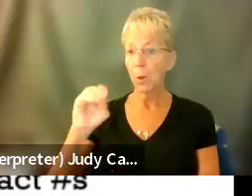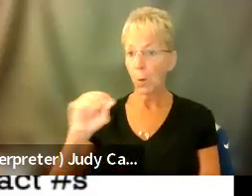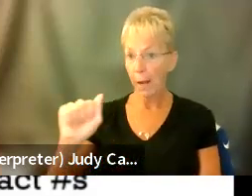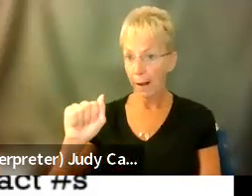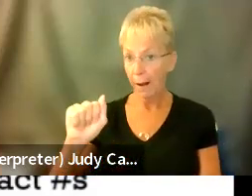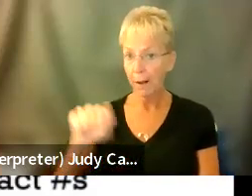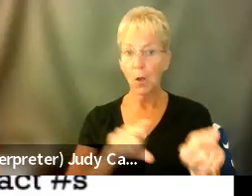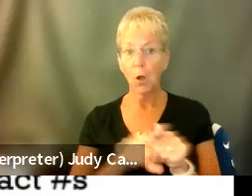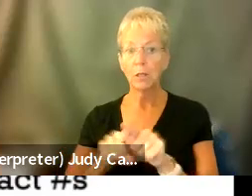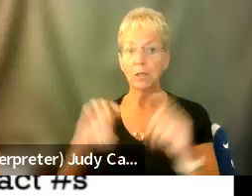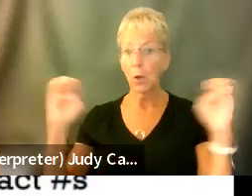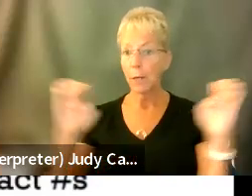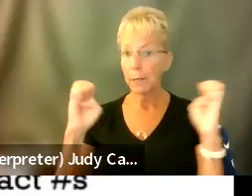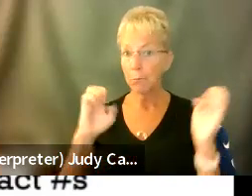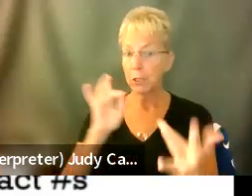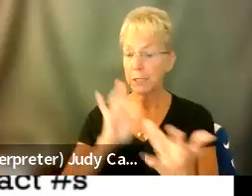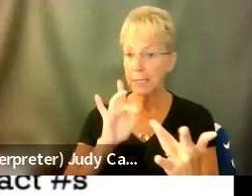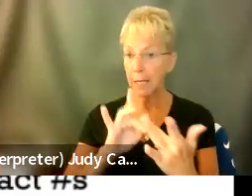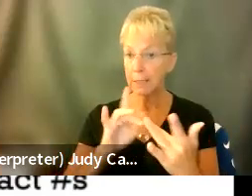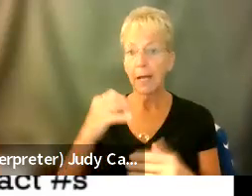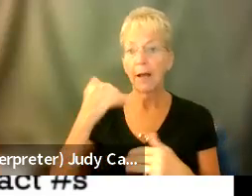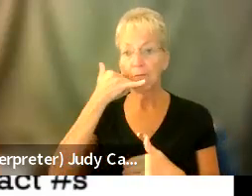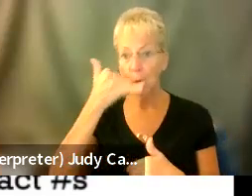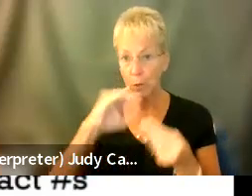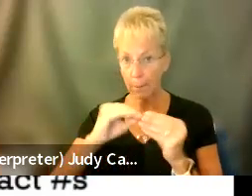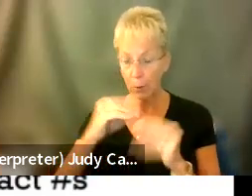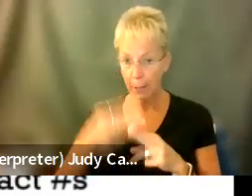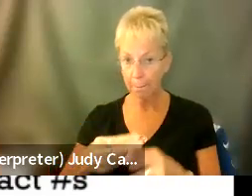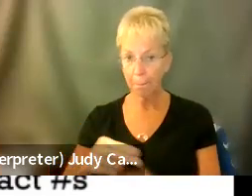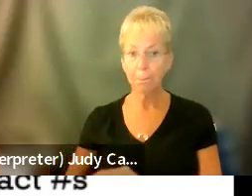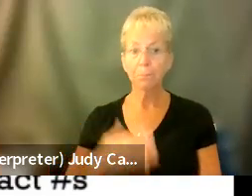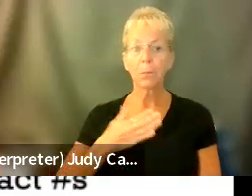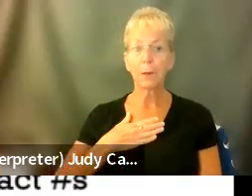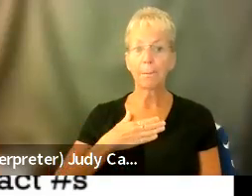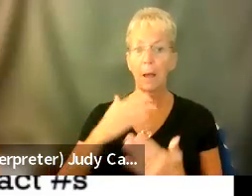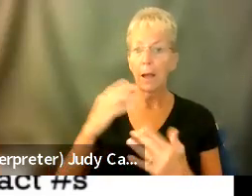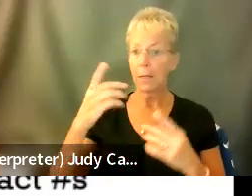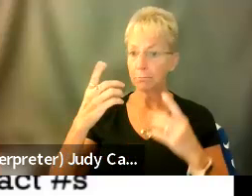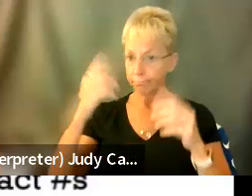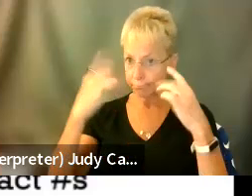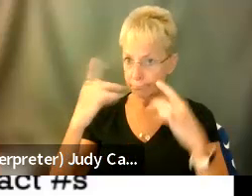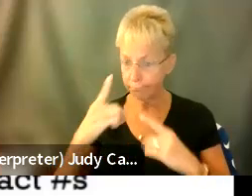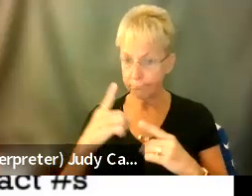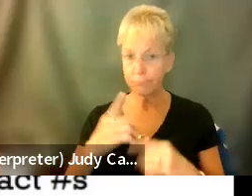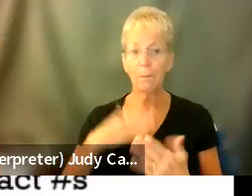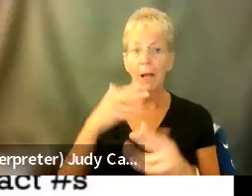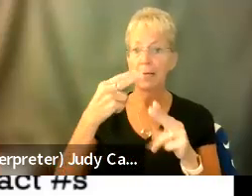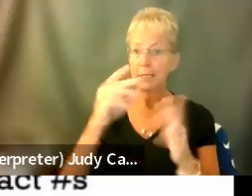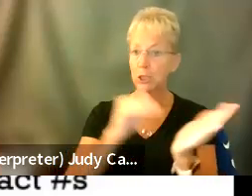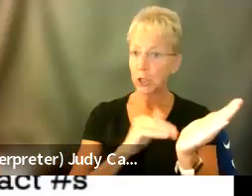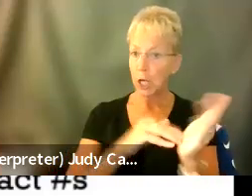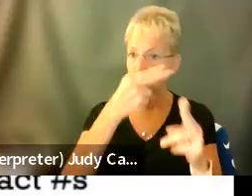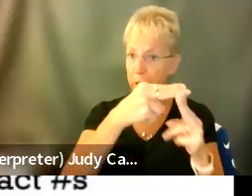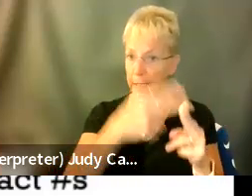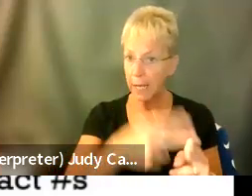and my emergency contacts name and numbers. It lists my conditions. It lists my doctor's name, the